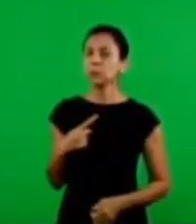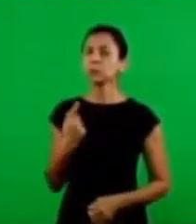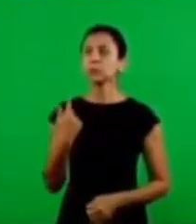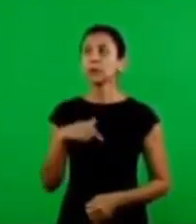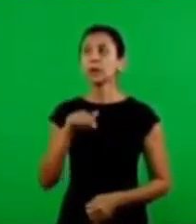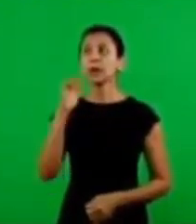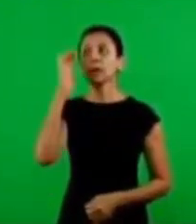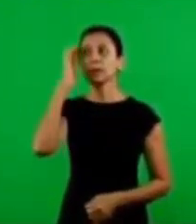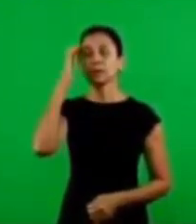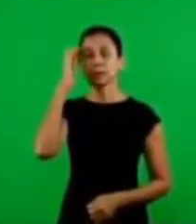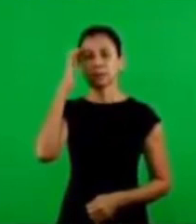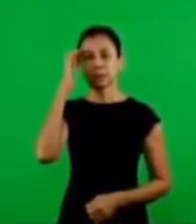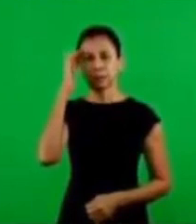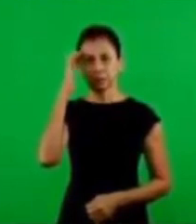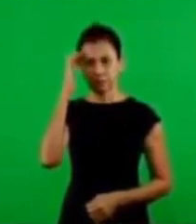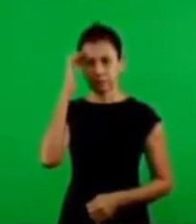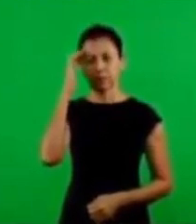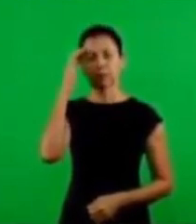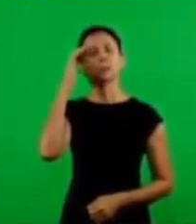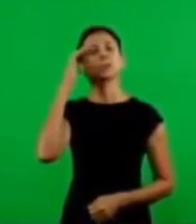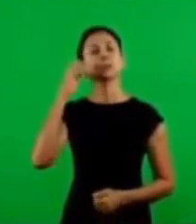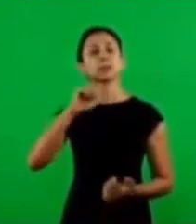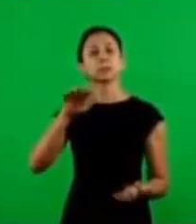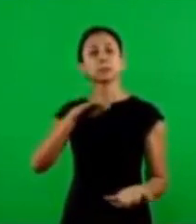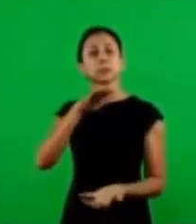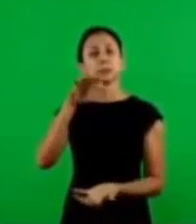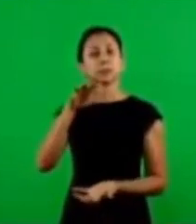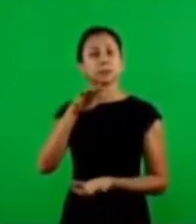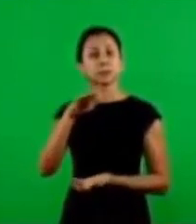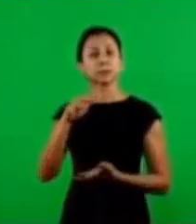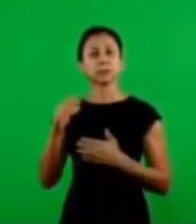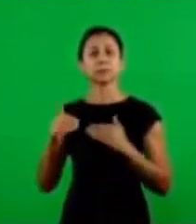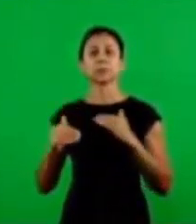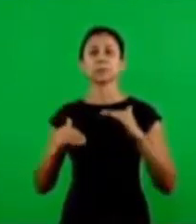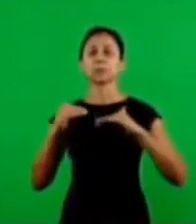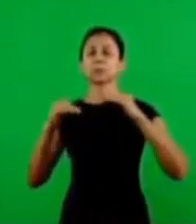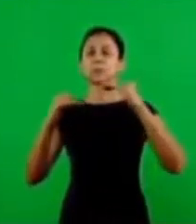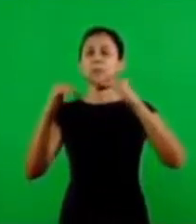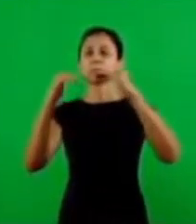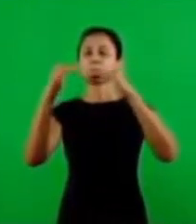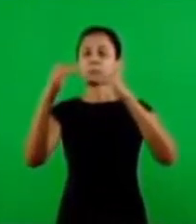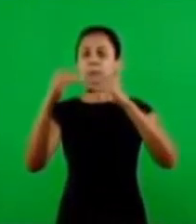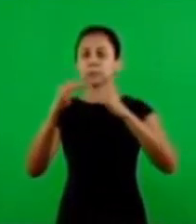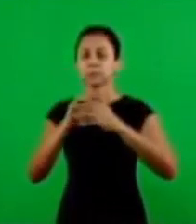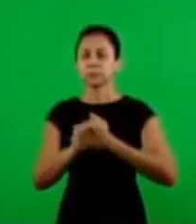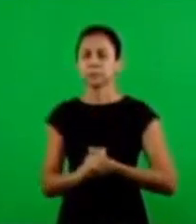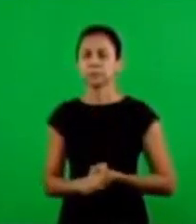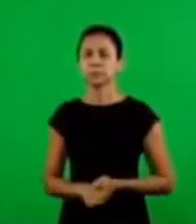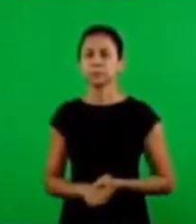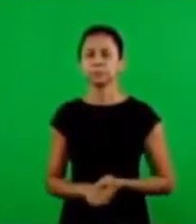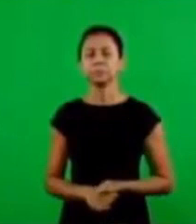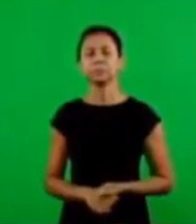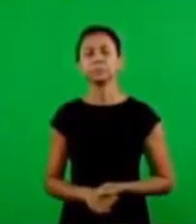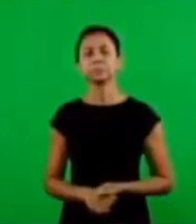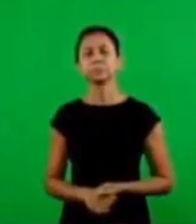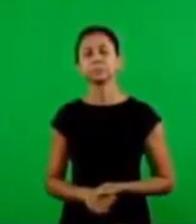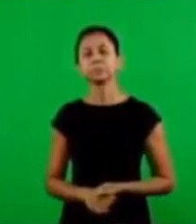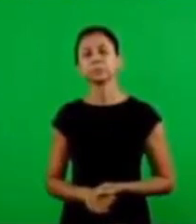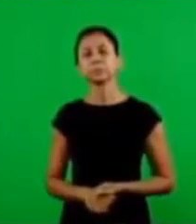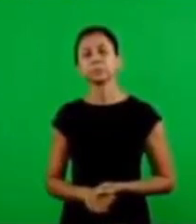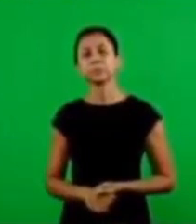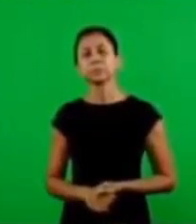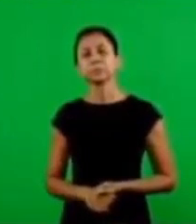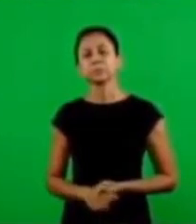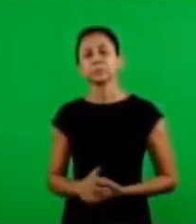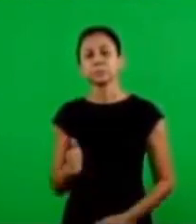those that understood that the satellite is just a sequence I'm going to give a final detail